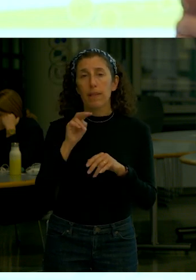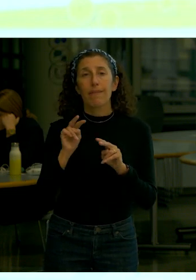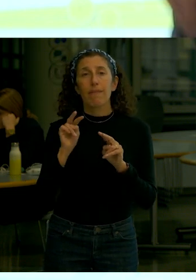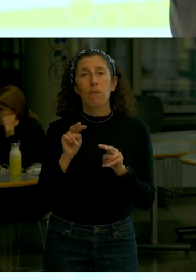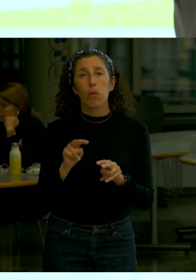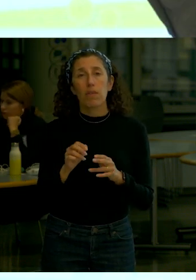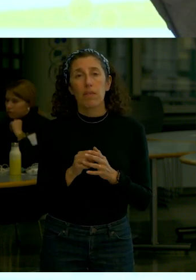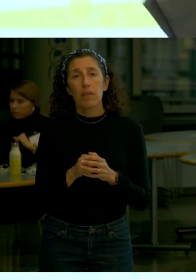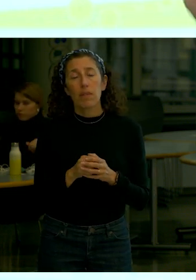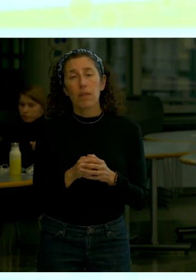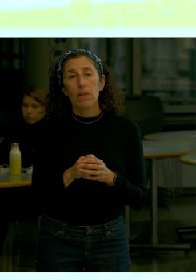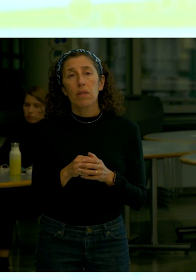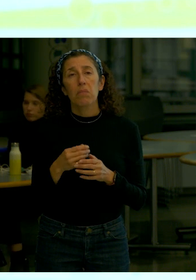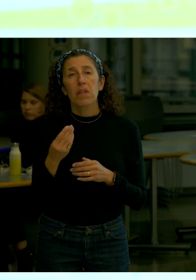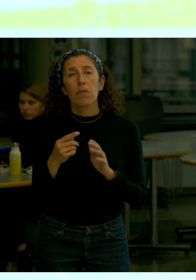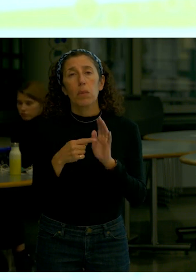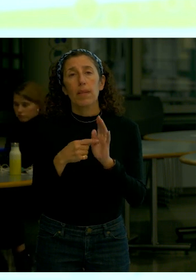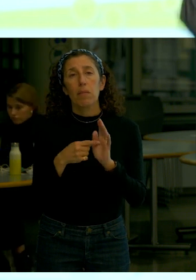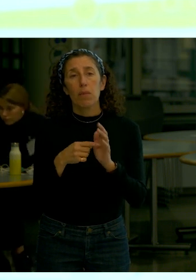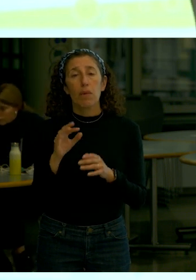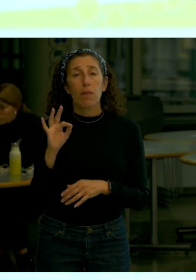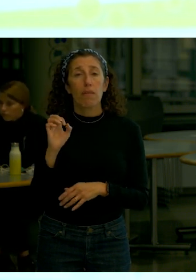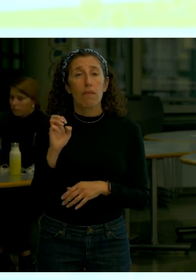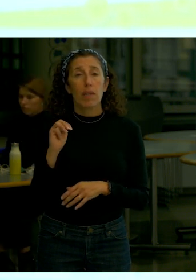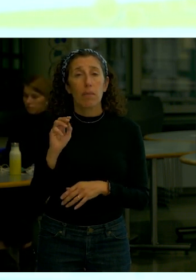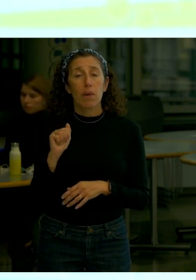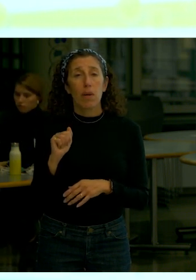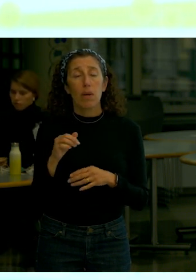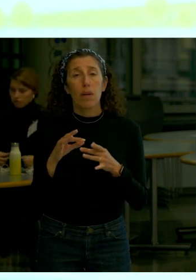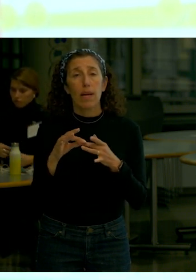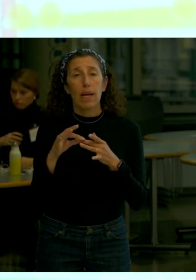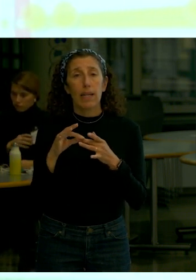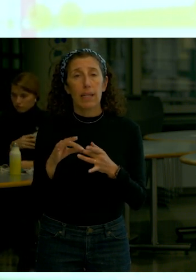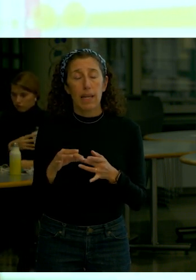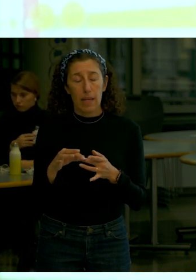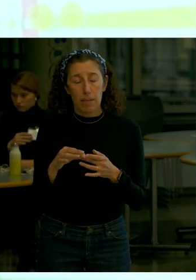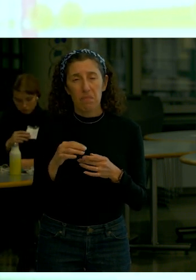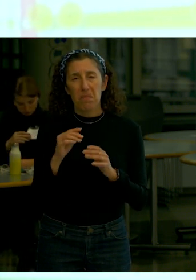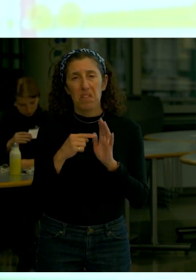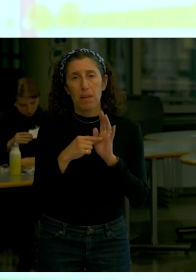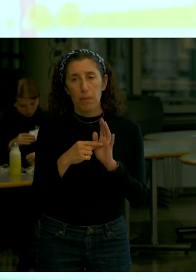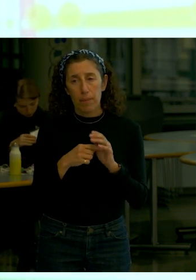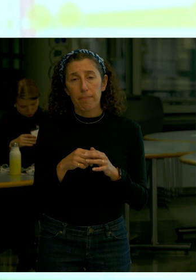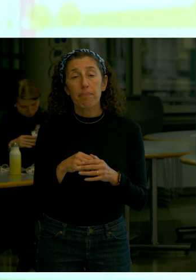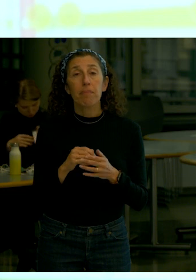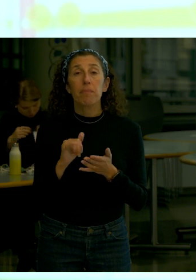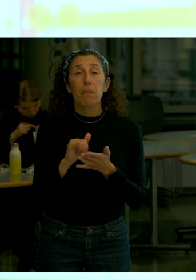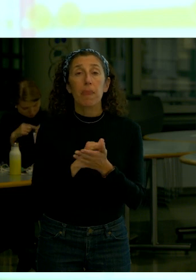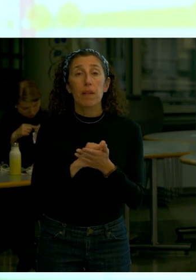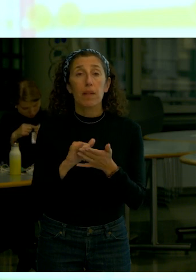of a FEMA guideline that was strictly enforced on the east side of Manhattan we had a regulator